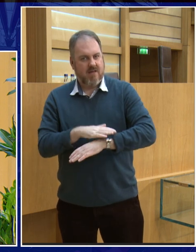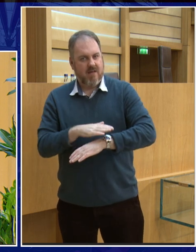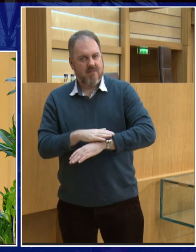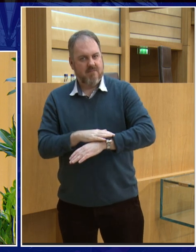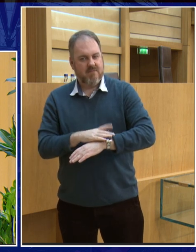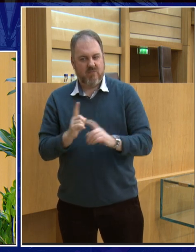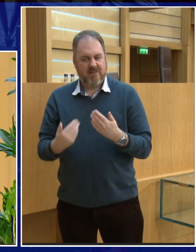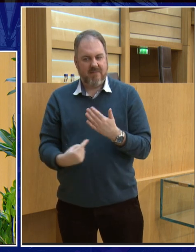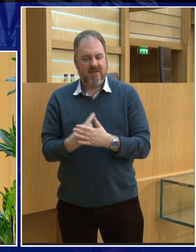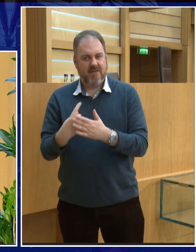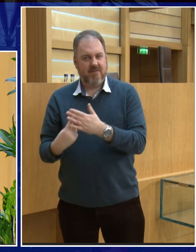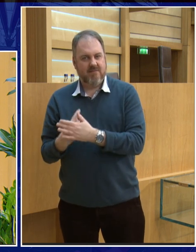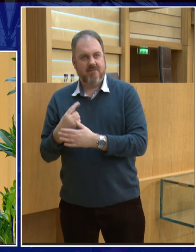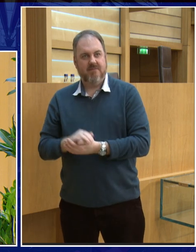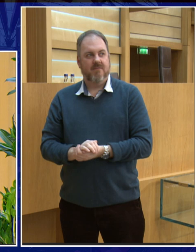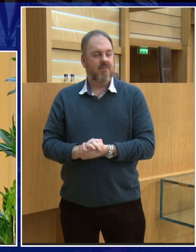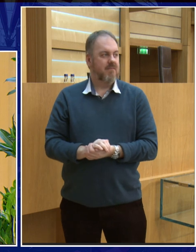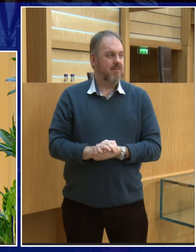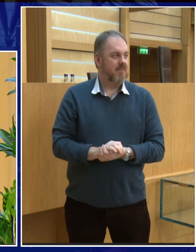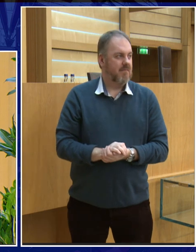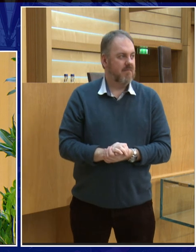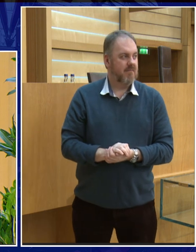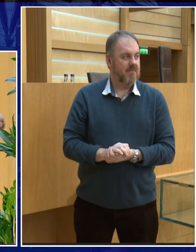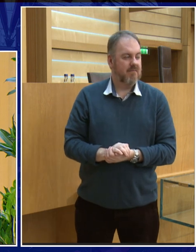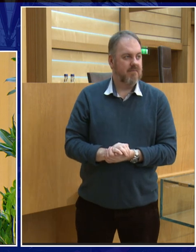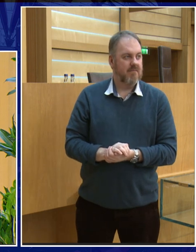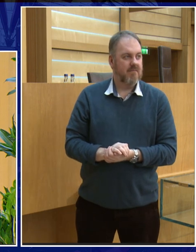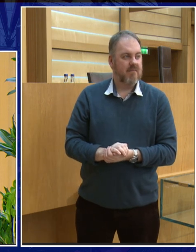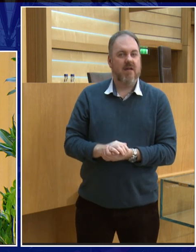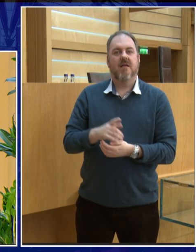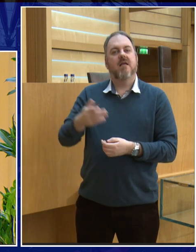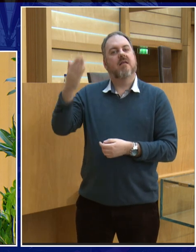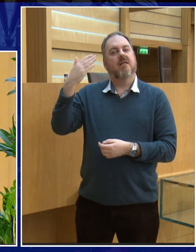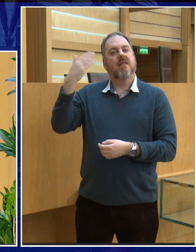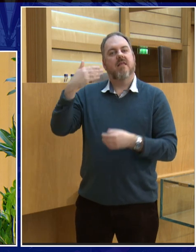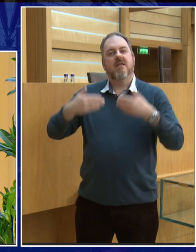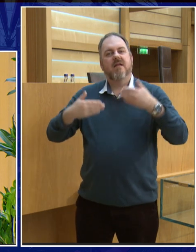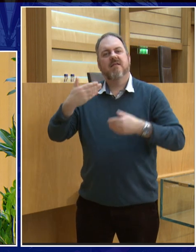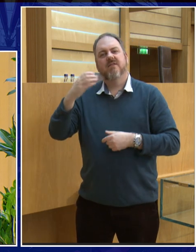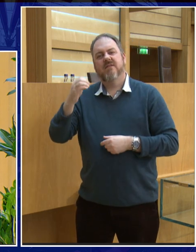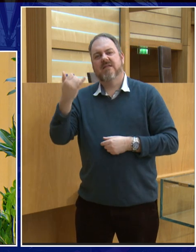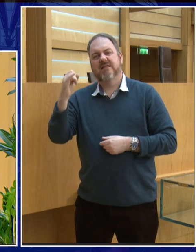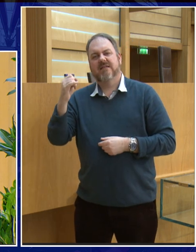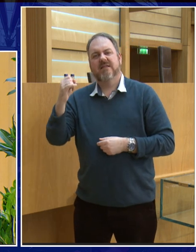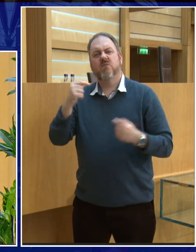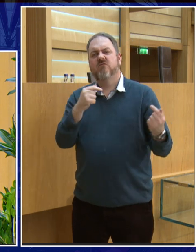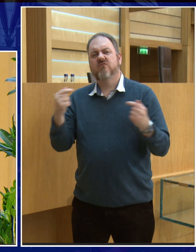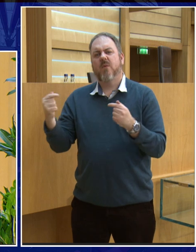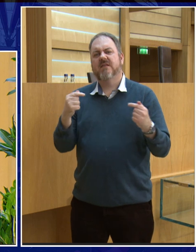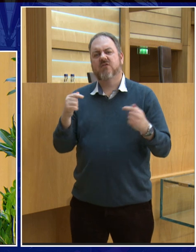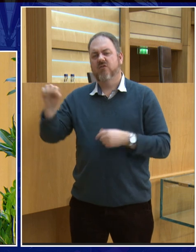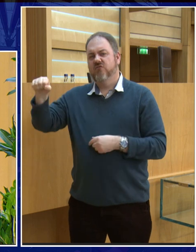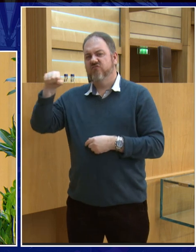of dominance showing you I'm better than you and I can reach the moon and it was all about the space race the Russians against the Americans